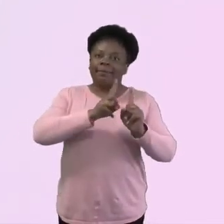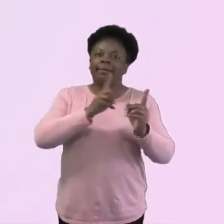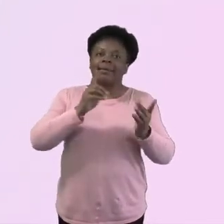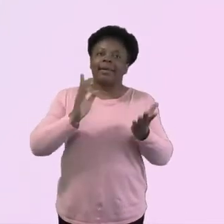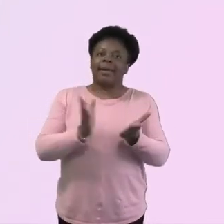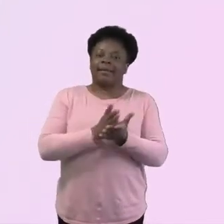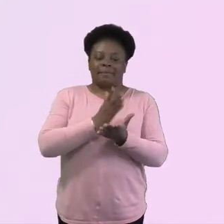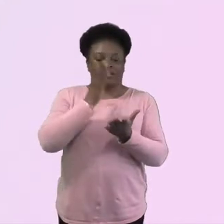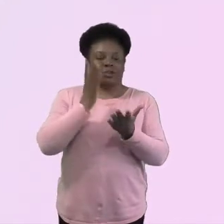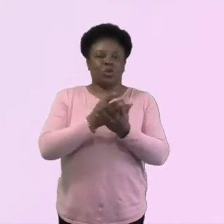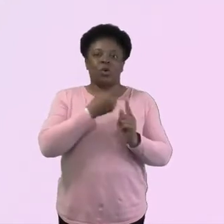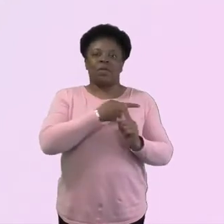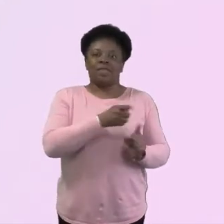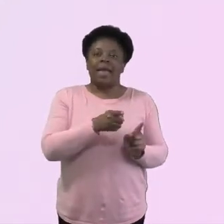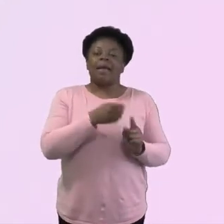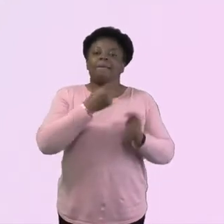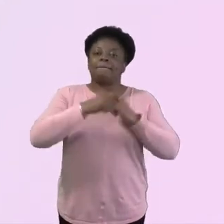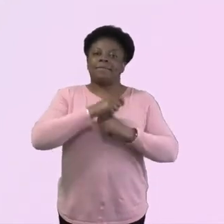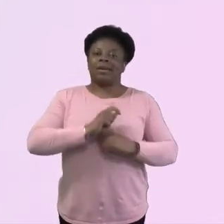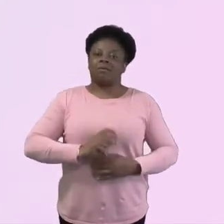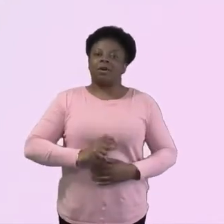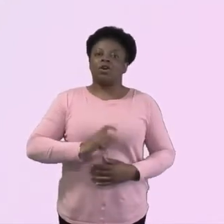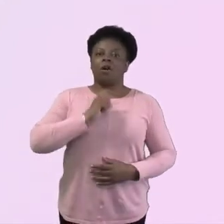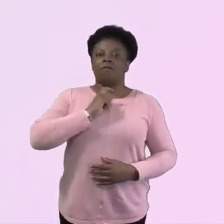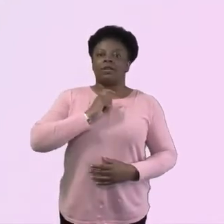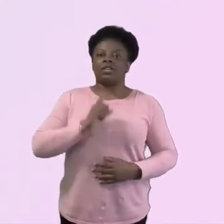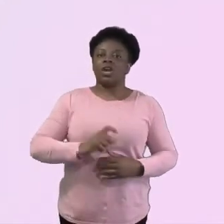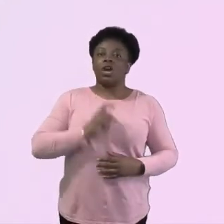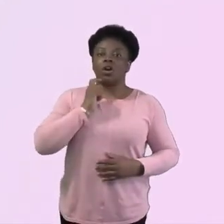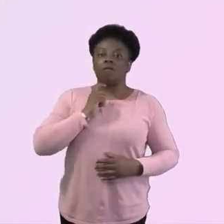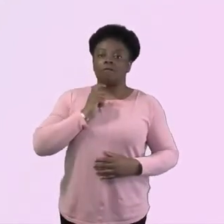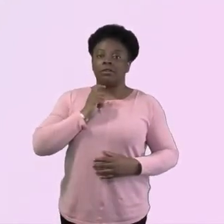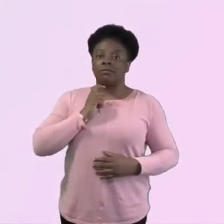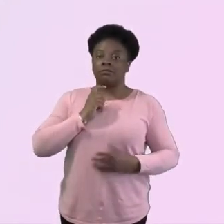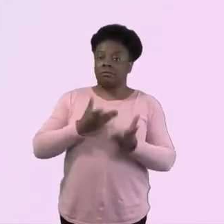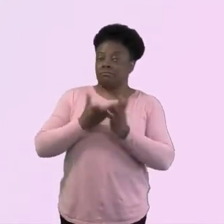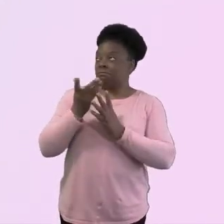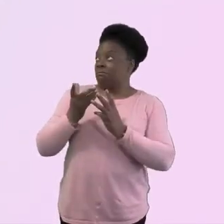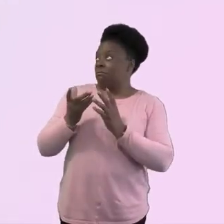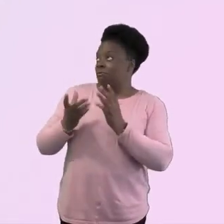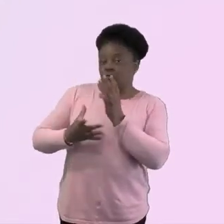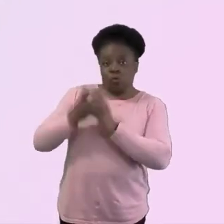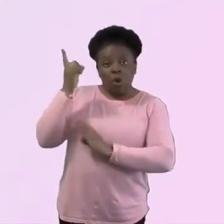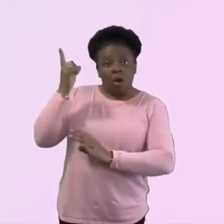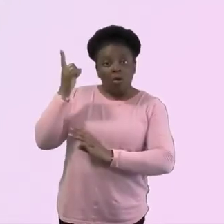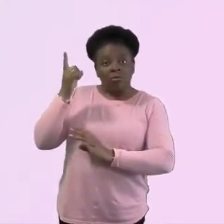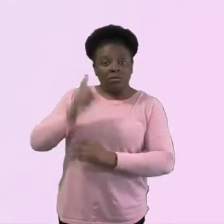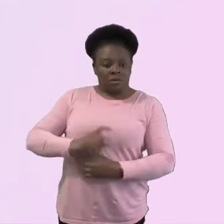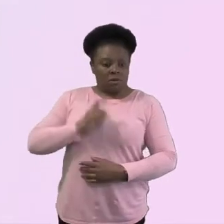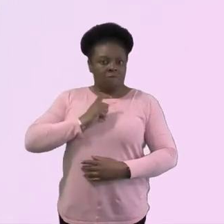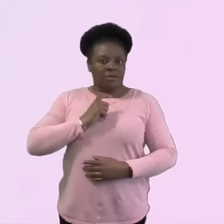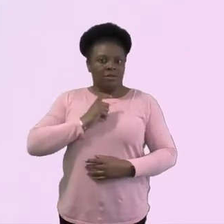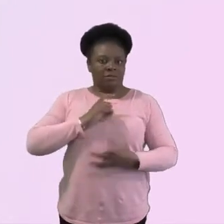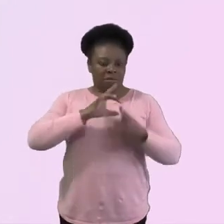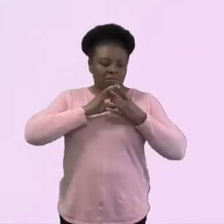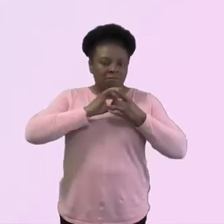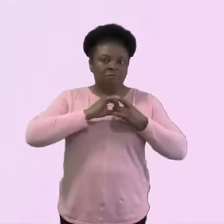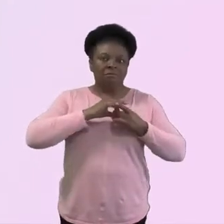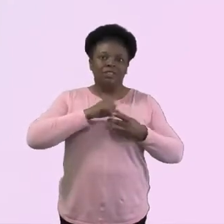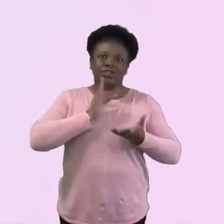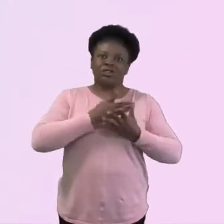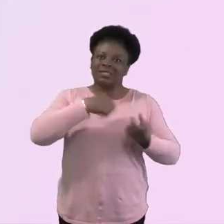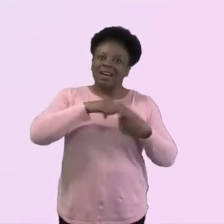confidence in God and in themselves and in us, I guess, as well? Good question. I think the first thing I'd say is that